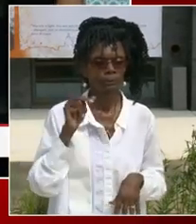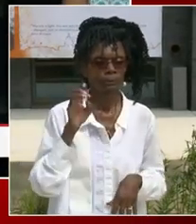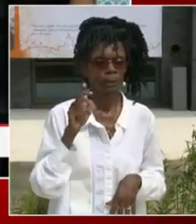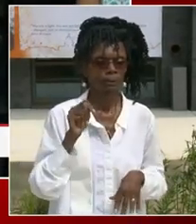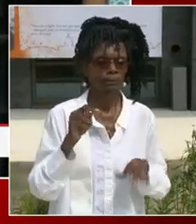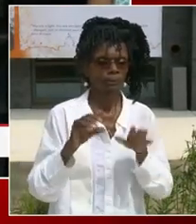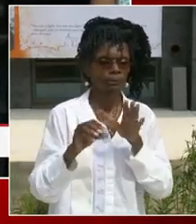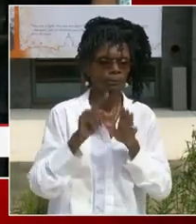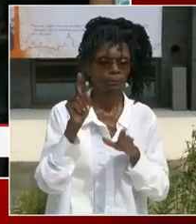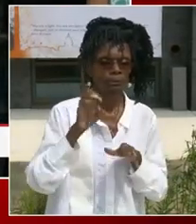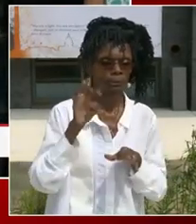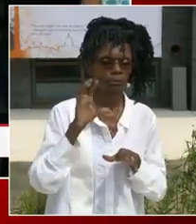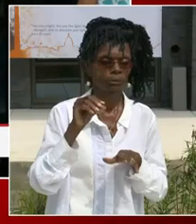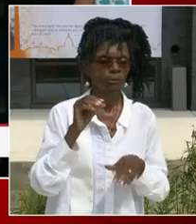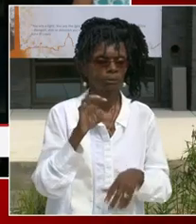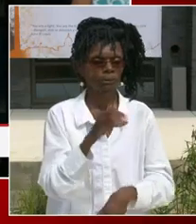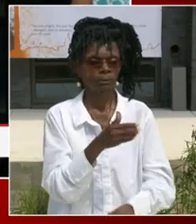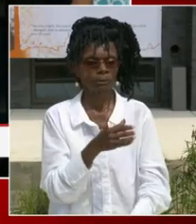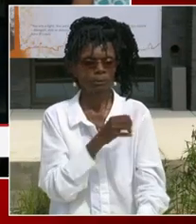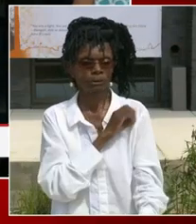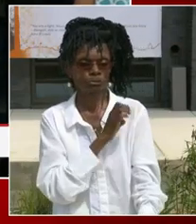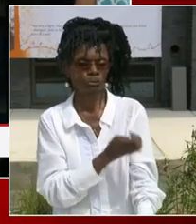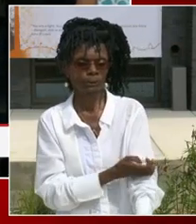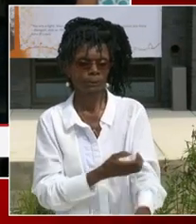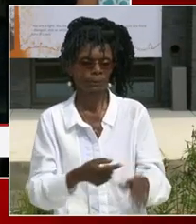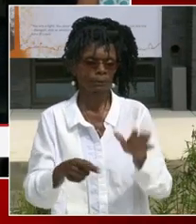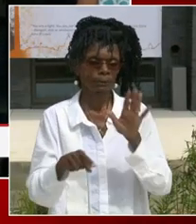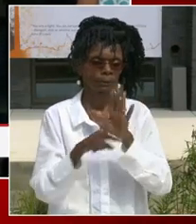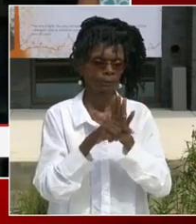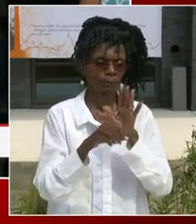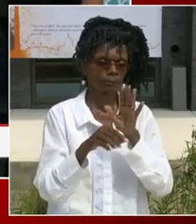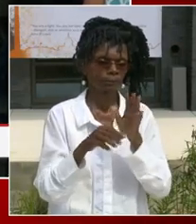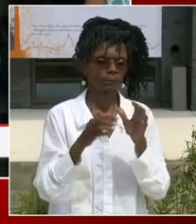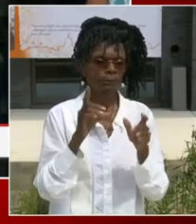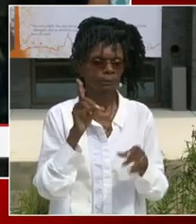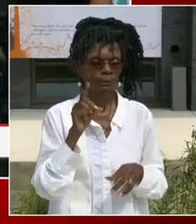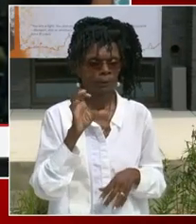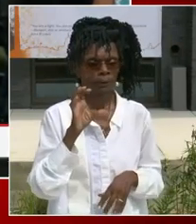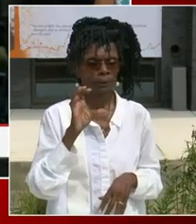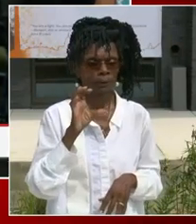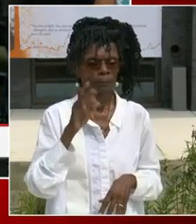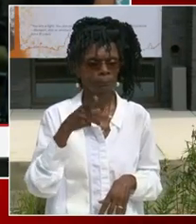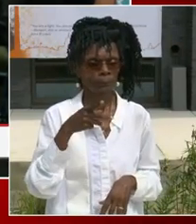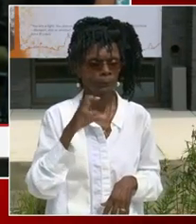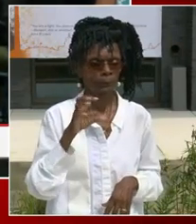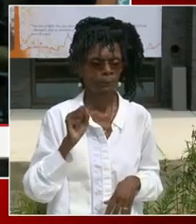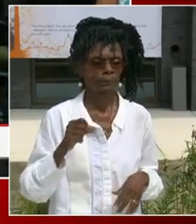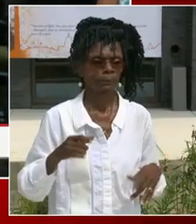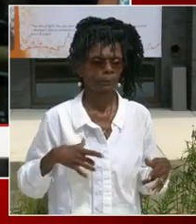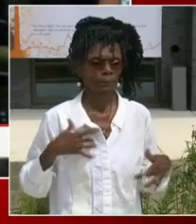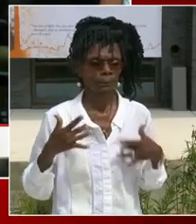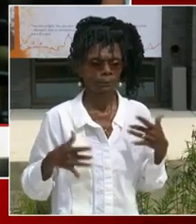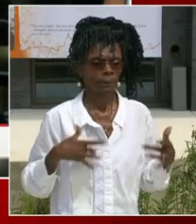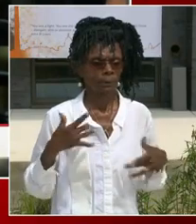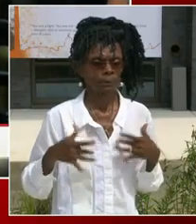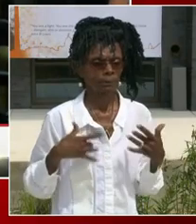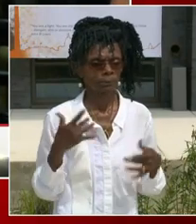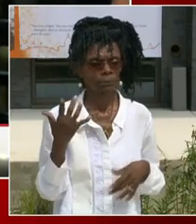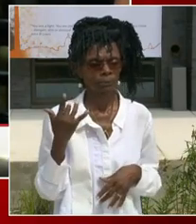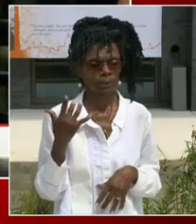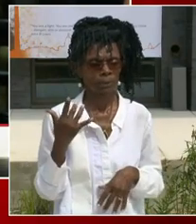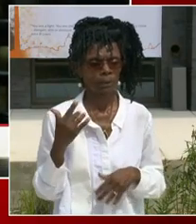The DGS team is particularly excited about this property because it is an example of how building design can harness